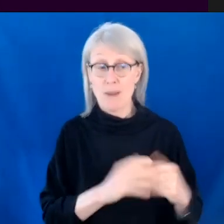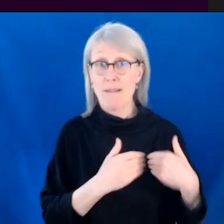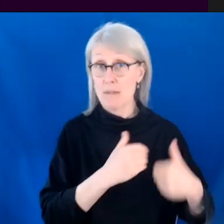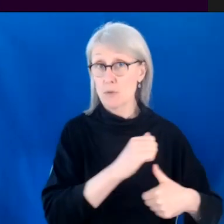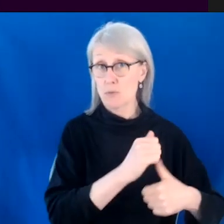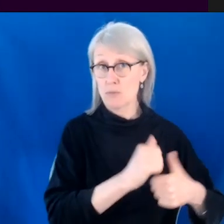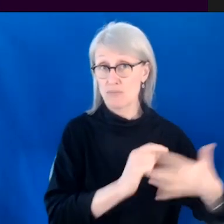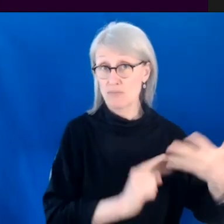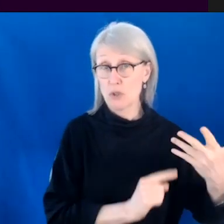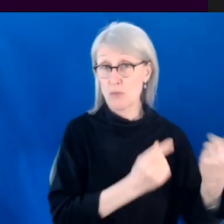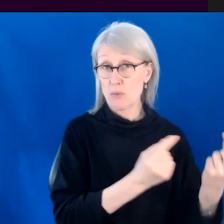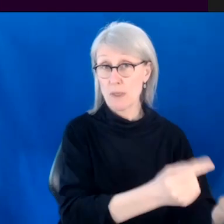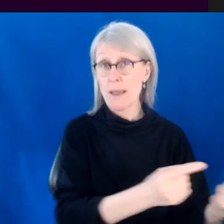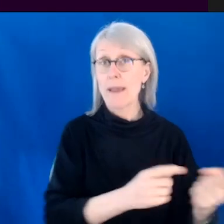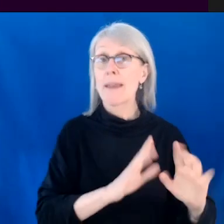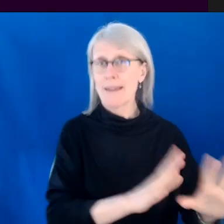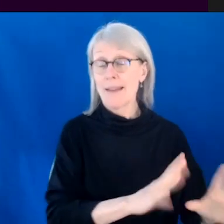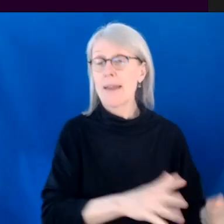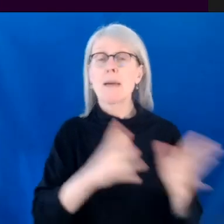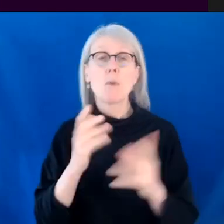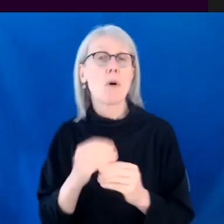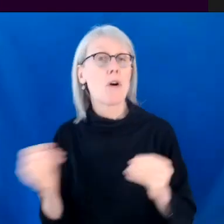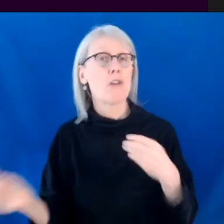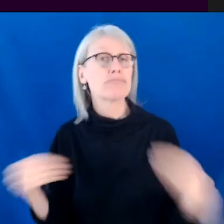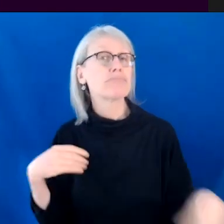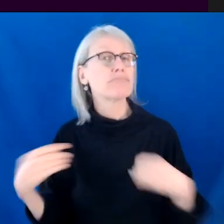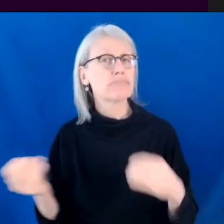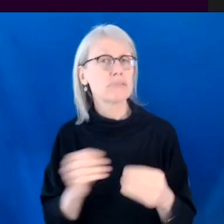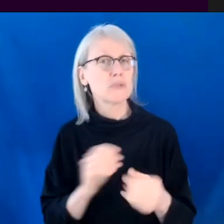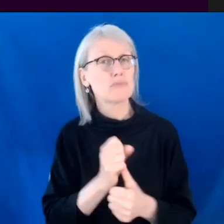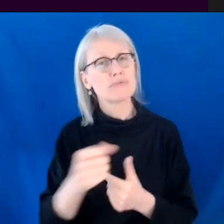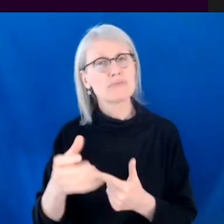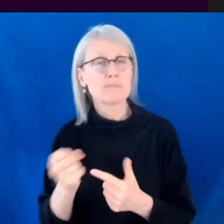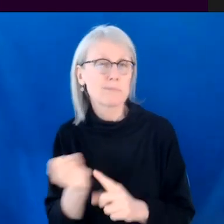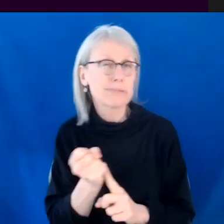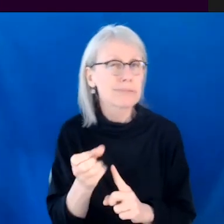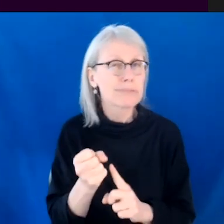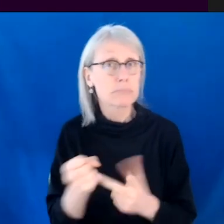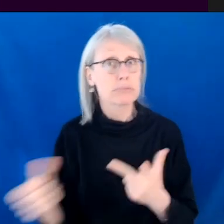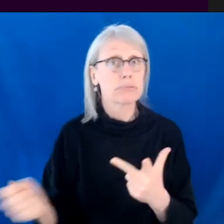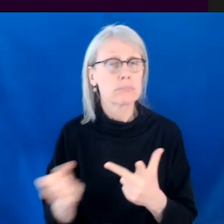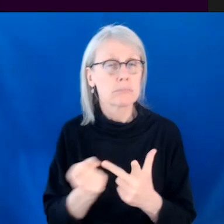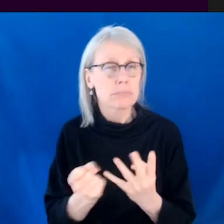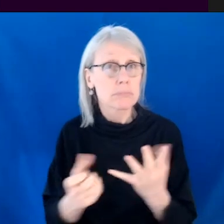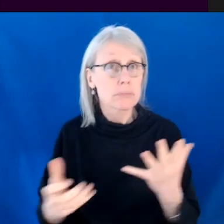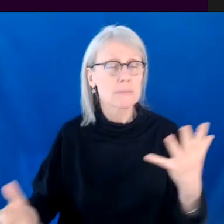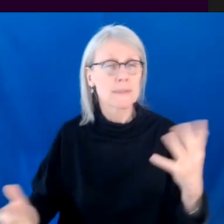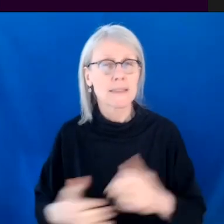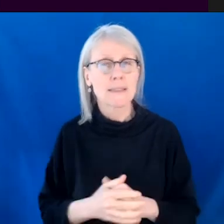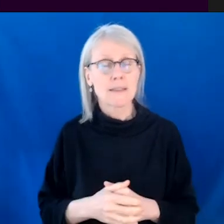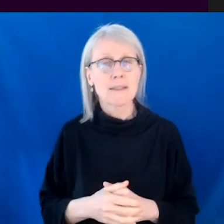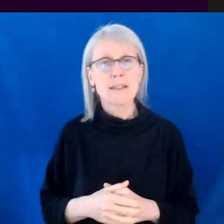And then I can just be free to write within that structure. Like if the structure is off, then I feel like that other part of my brain is